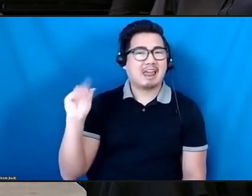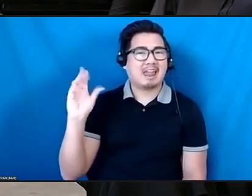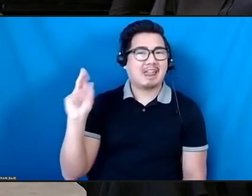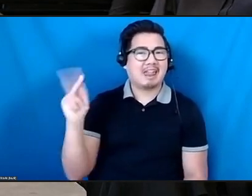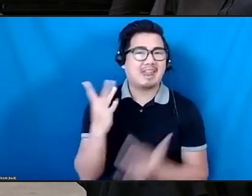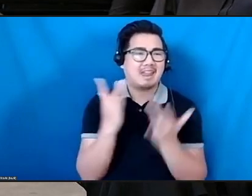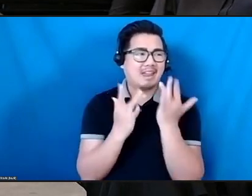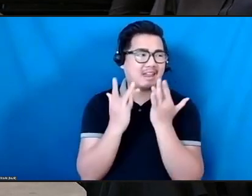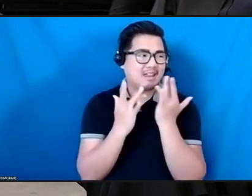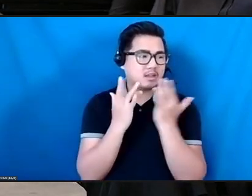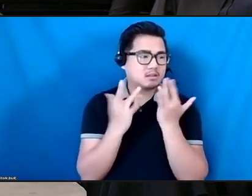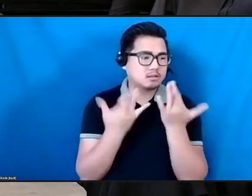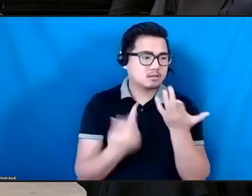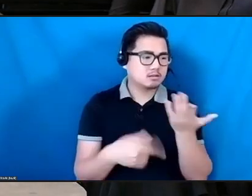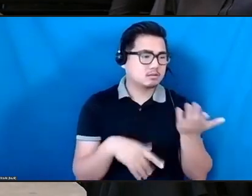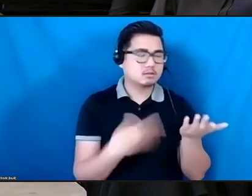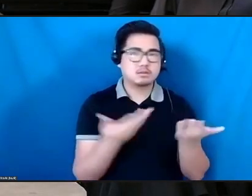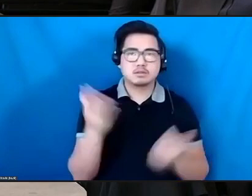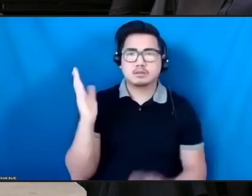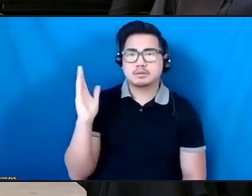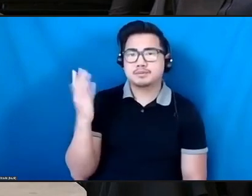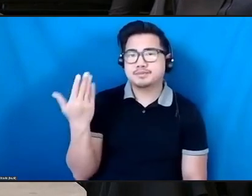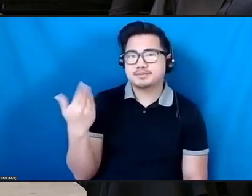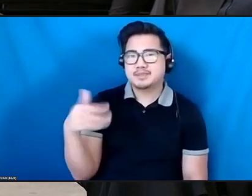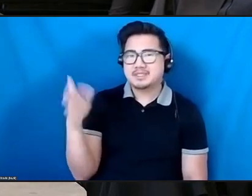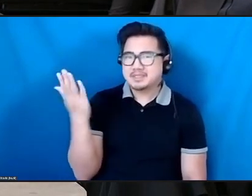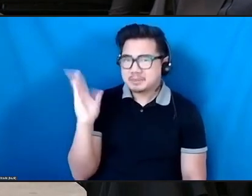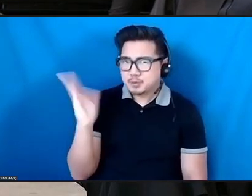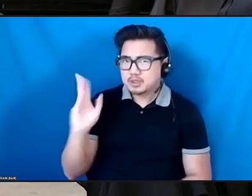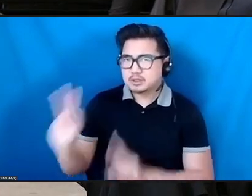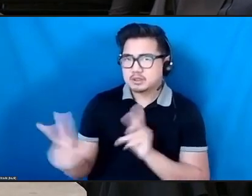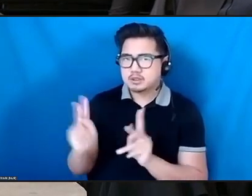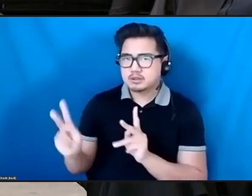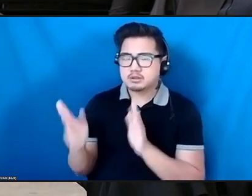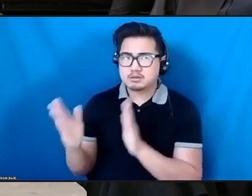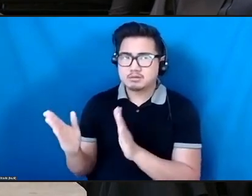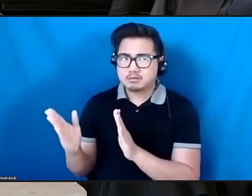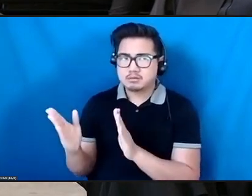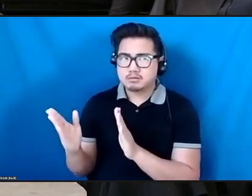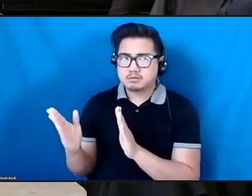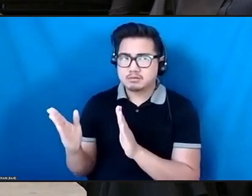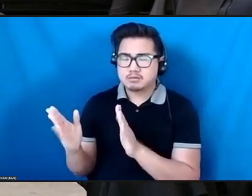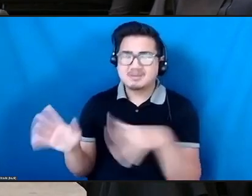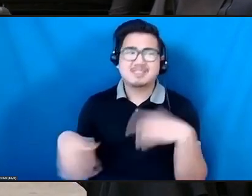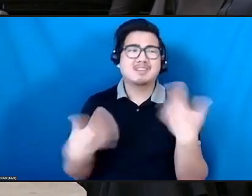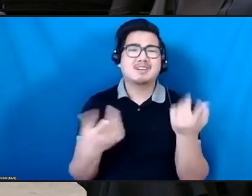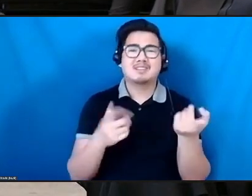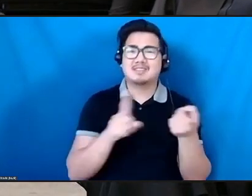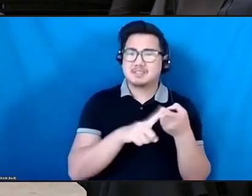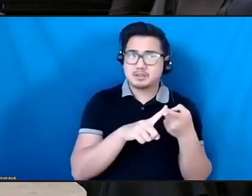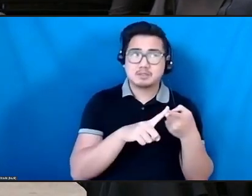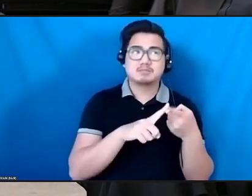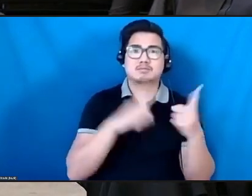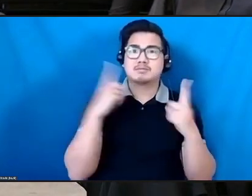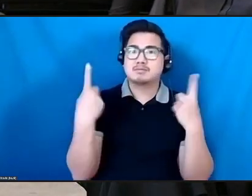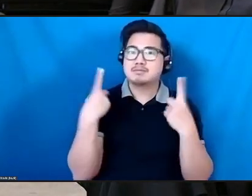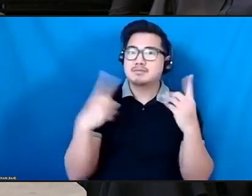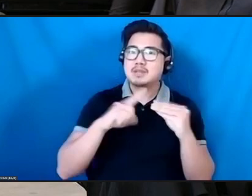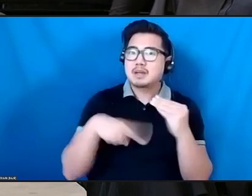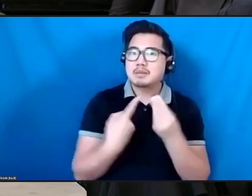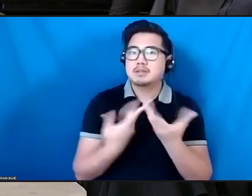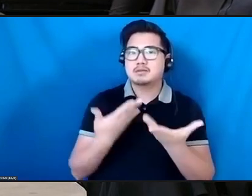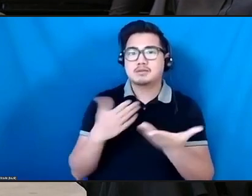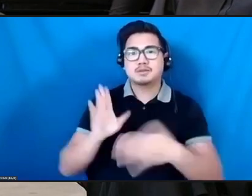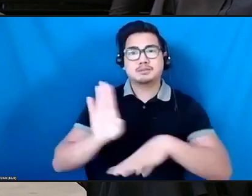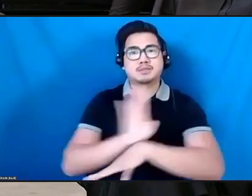about the, like, corporate sponsorship. Right? Because I know. I see eyes. And I know how